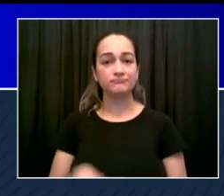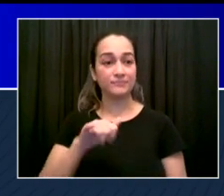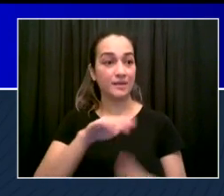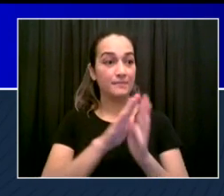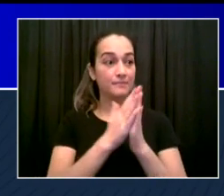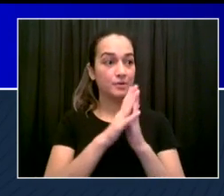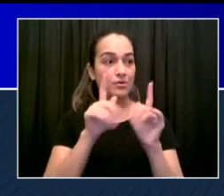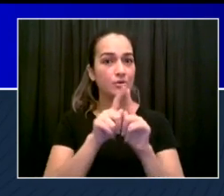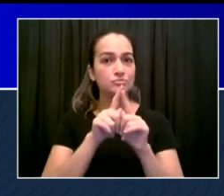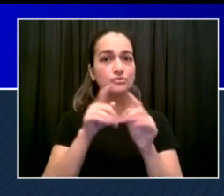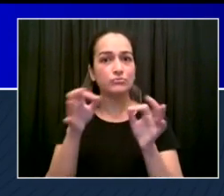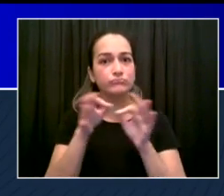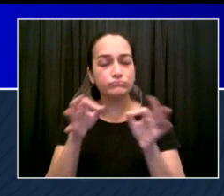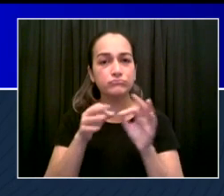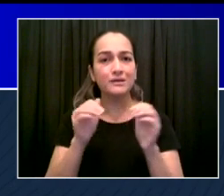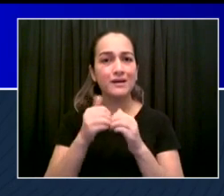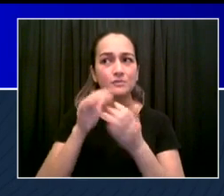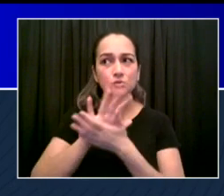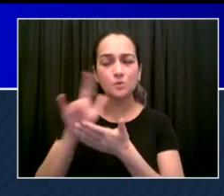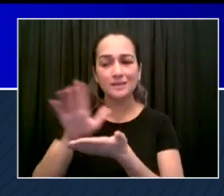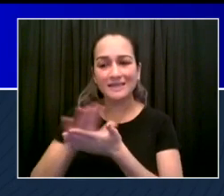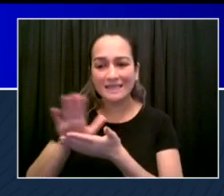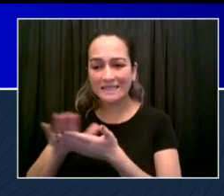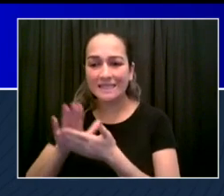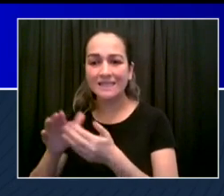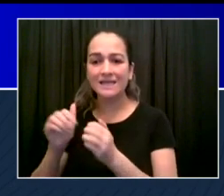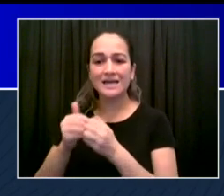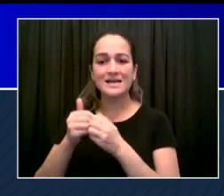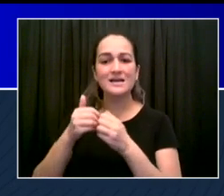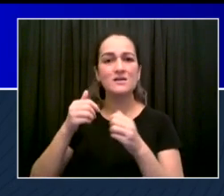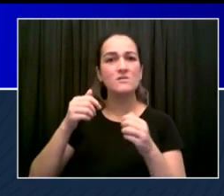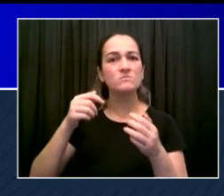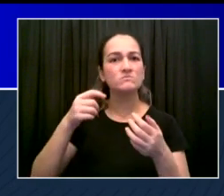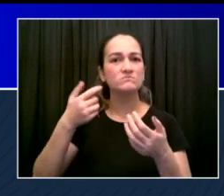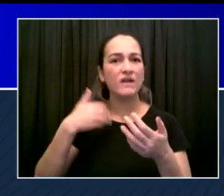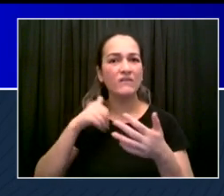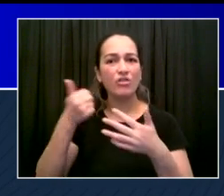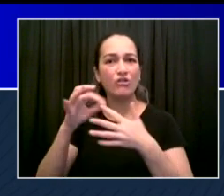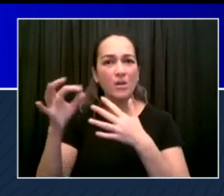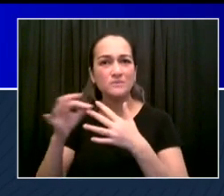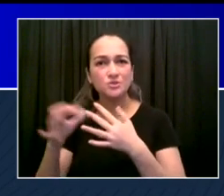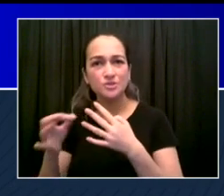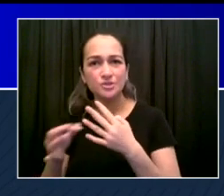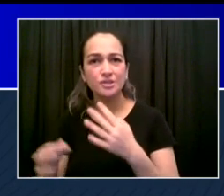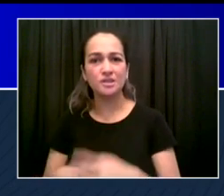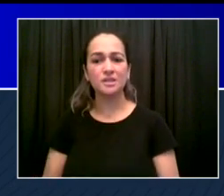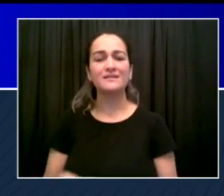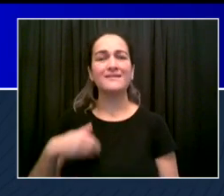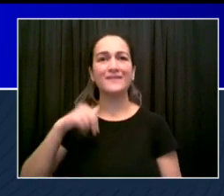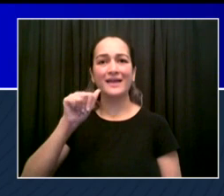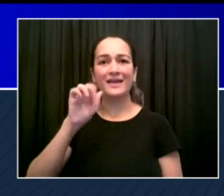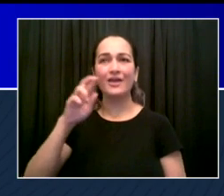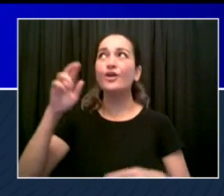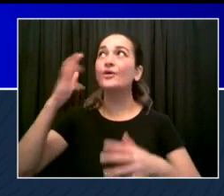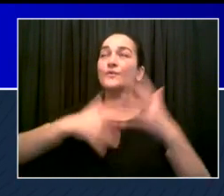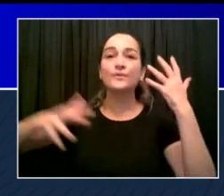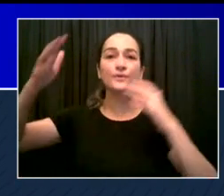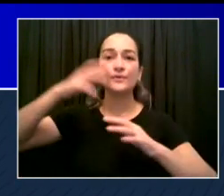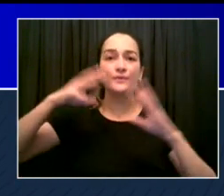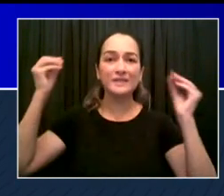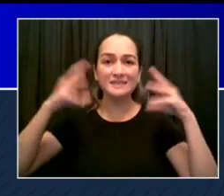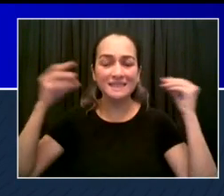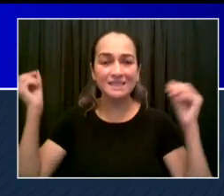did such great work last year, back monitoring every single school, special options for